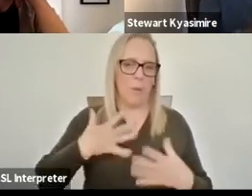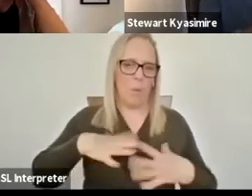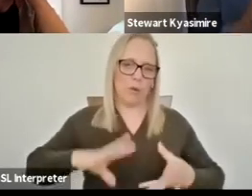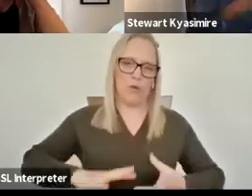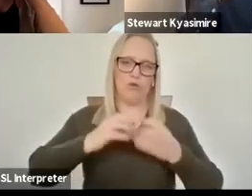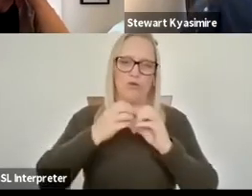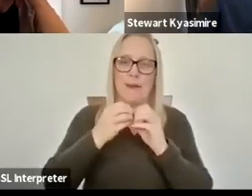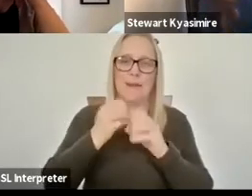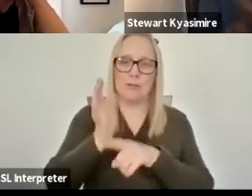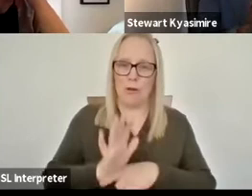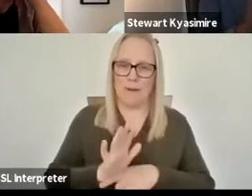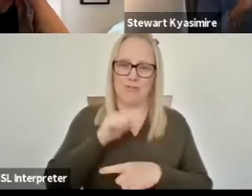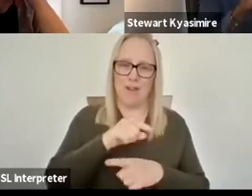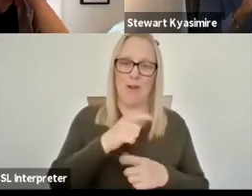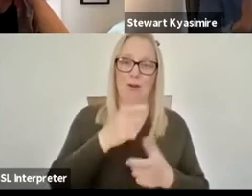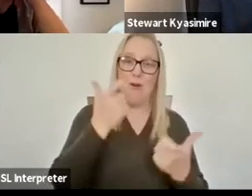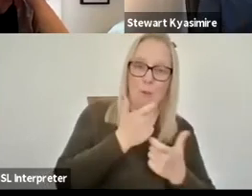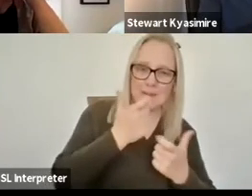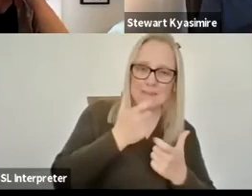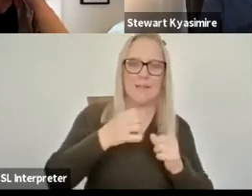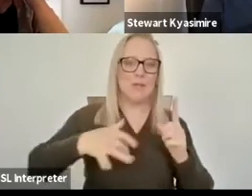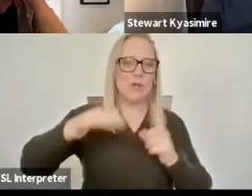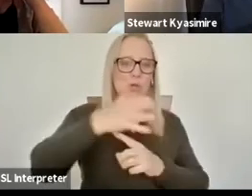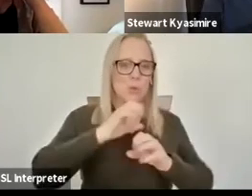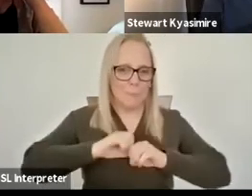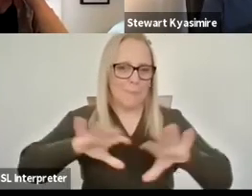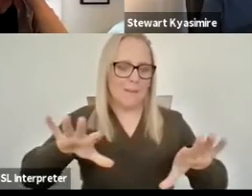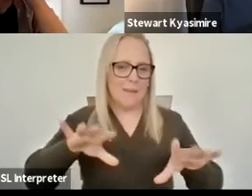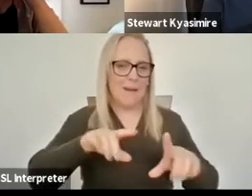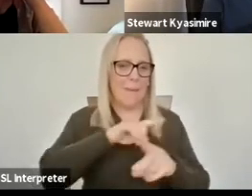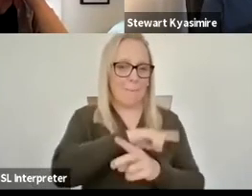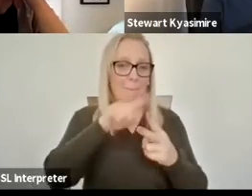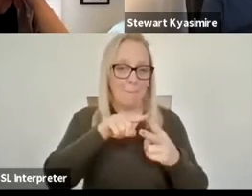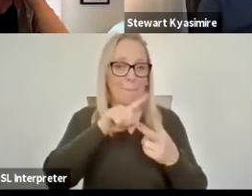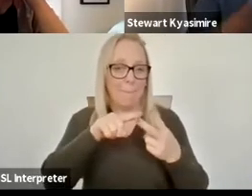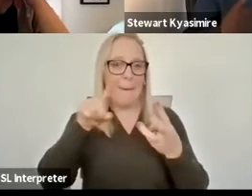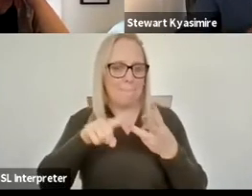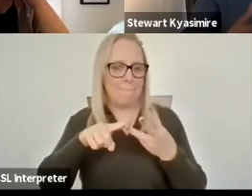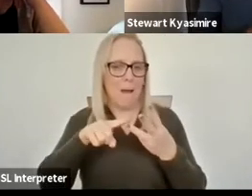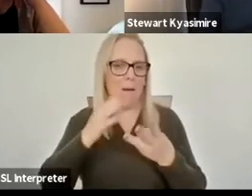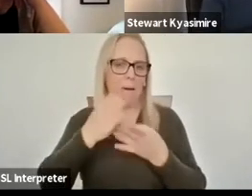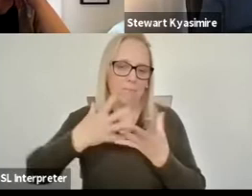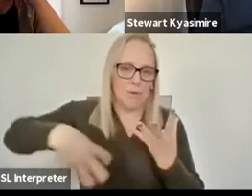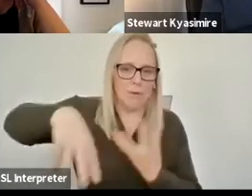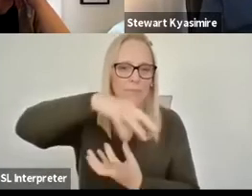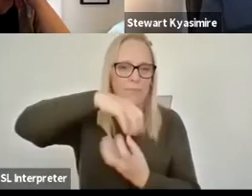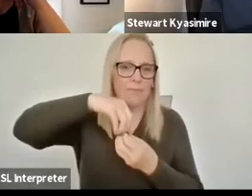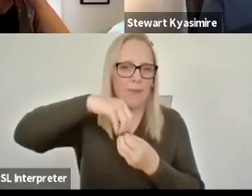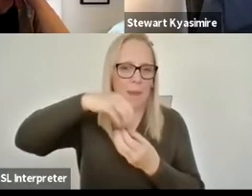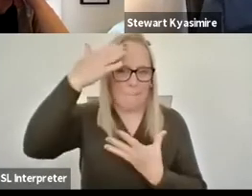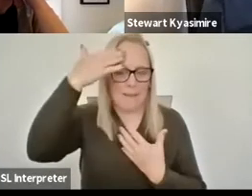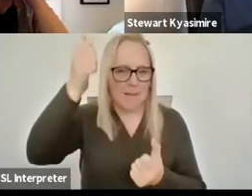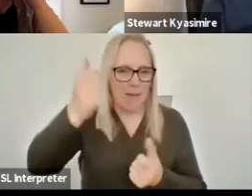around comedy and social media but really the core of it is is actually a mental health and how these people are coping